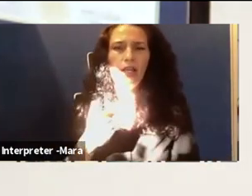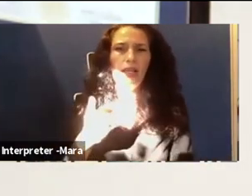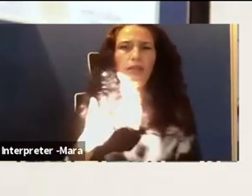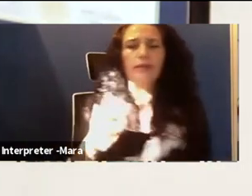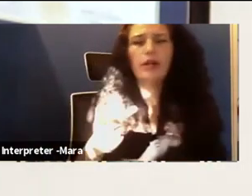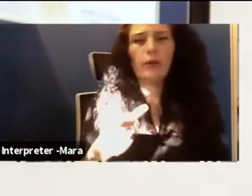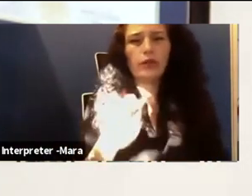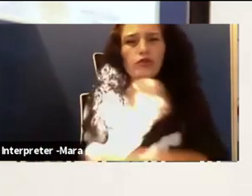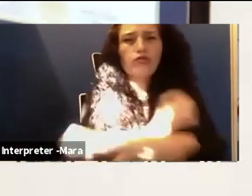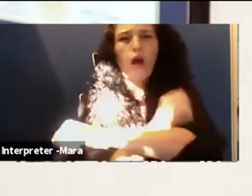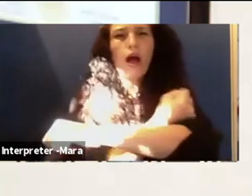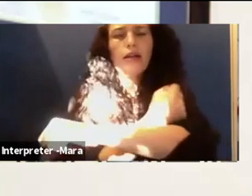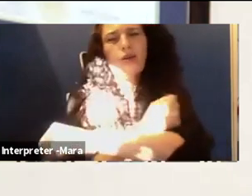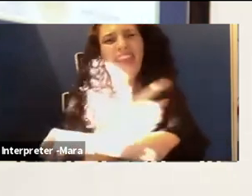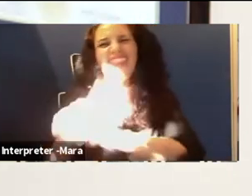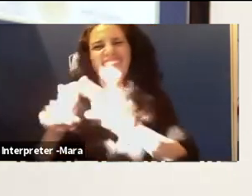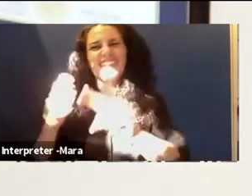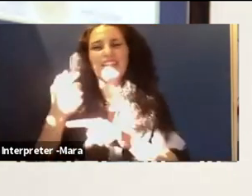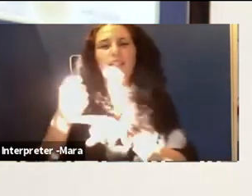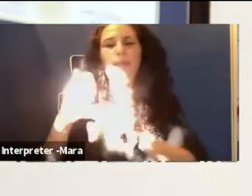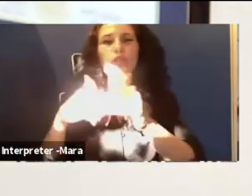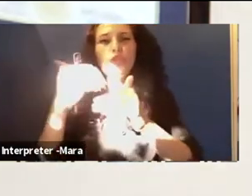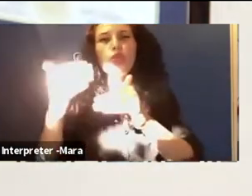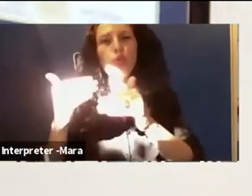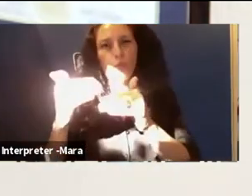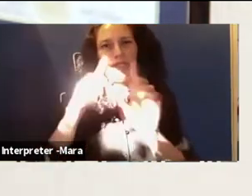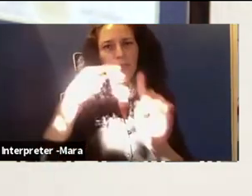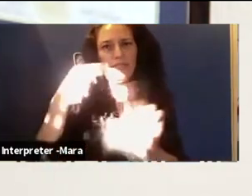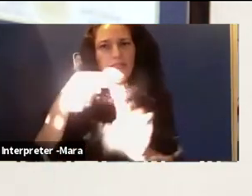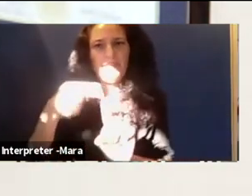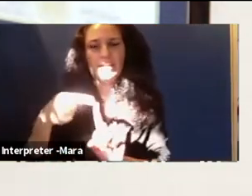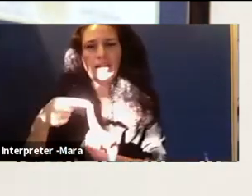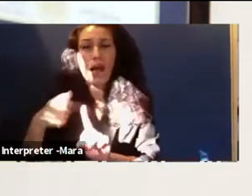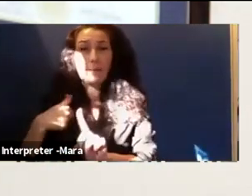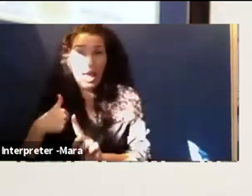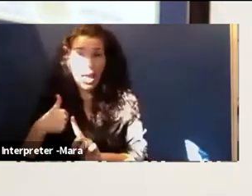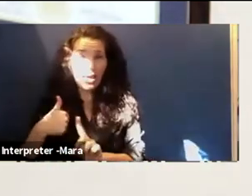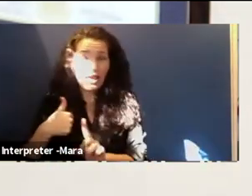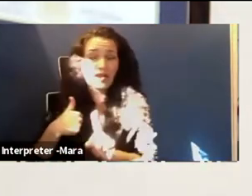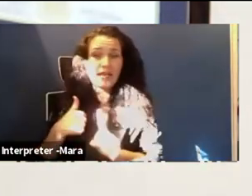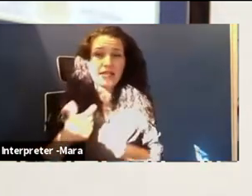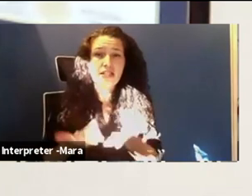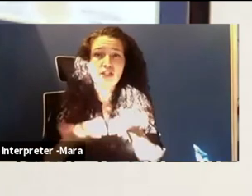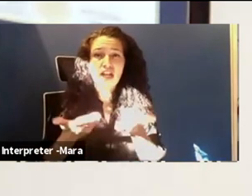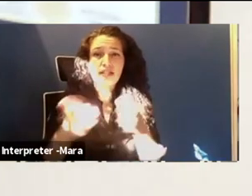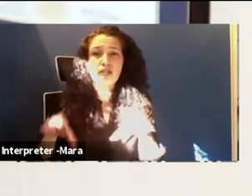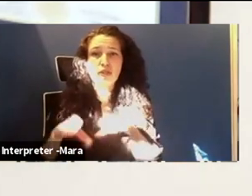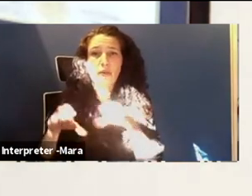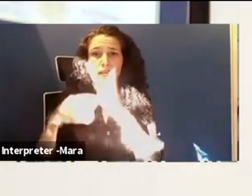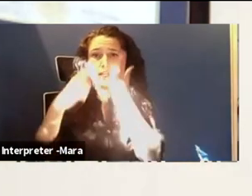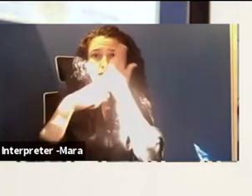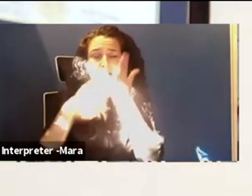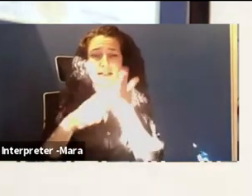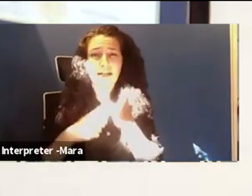that's a little bit something specific outside of what I use AI machine learning for. But what I would do is do some investigation to see if